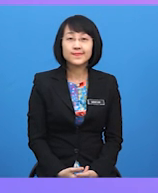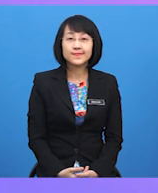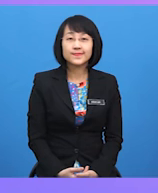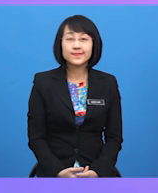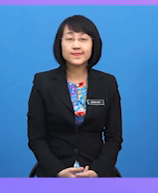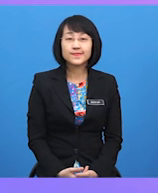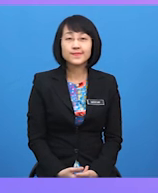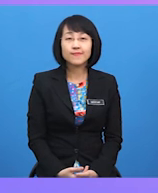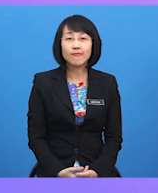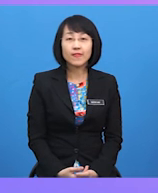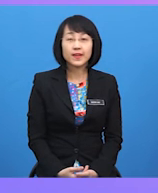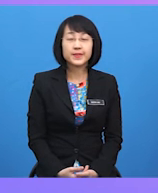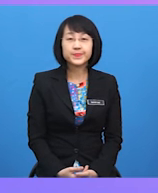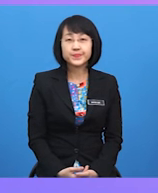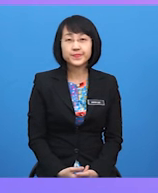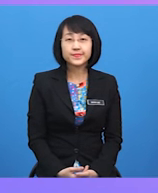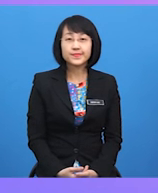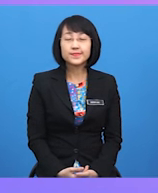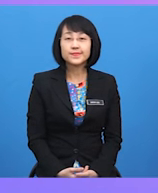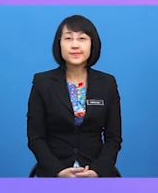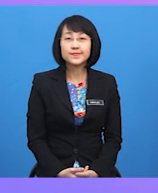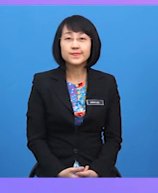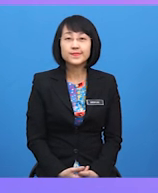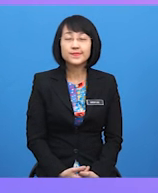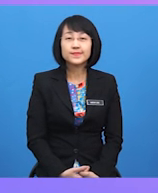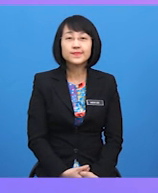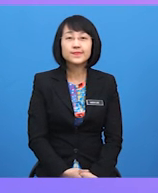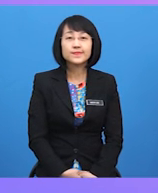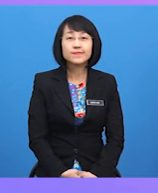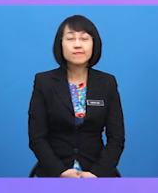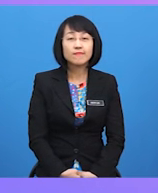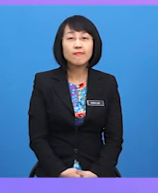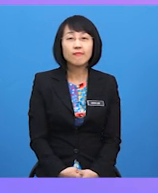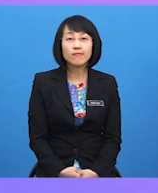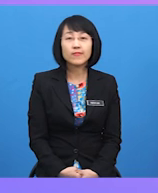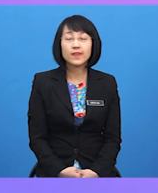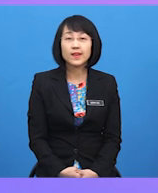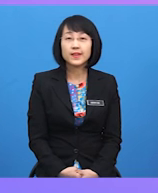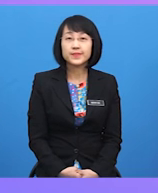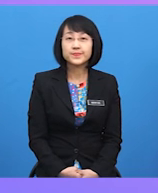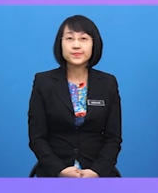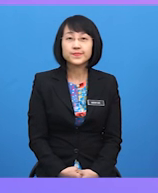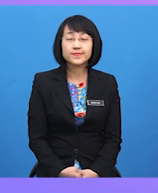and 3. Write an email to give recommendation about a place.